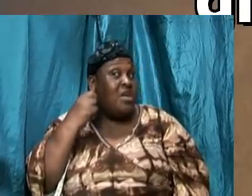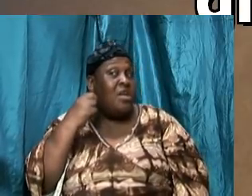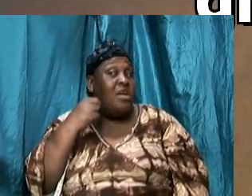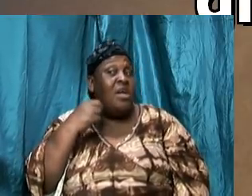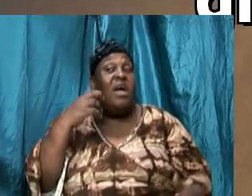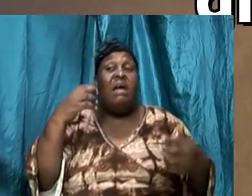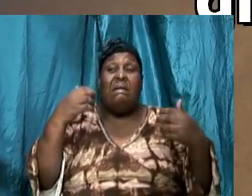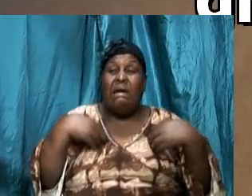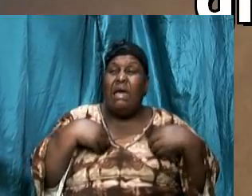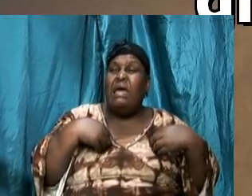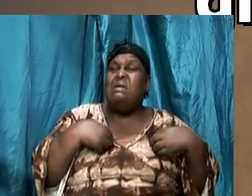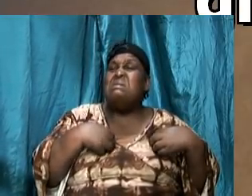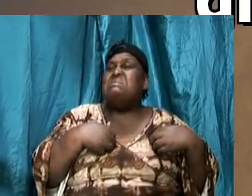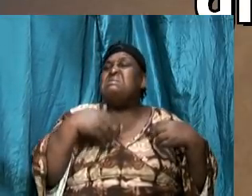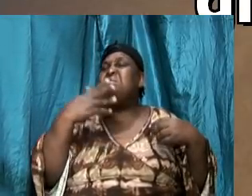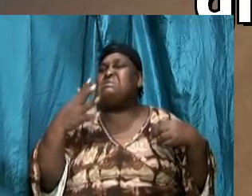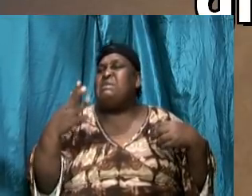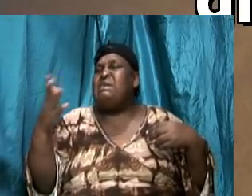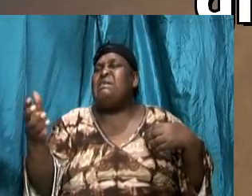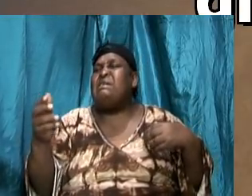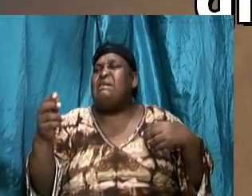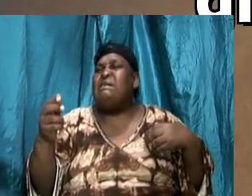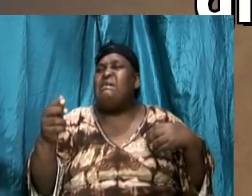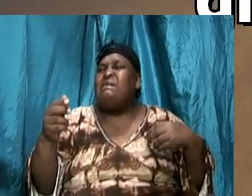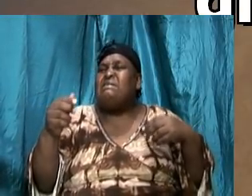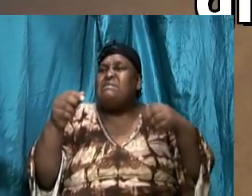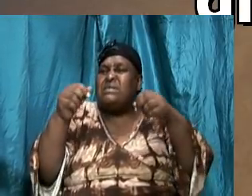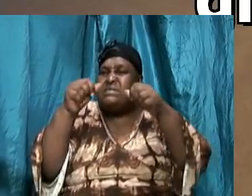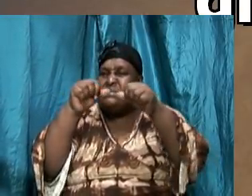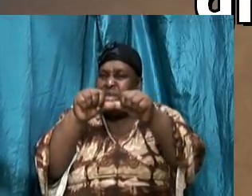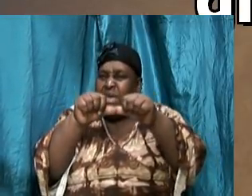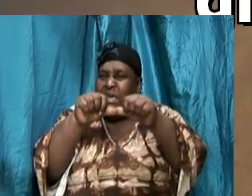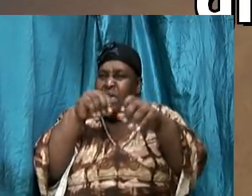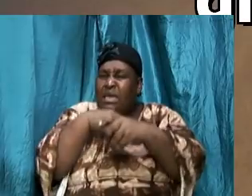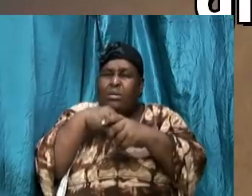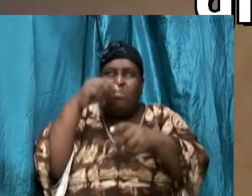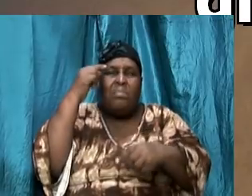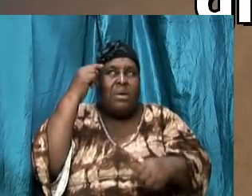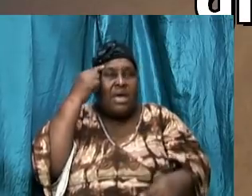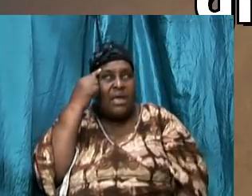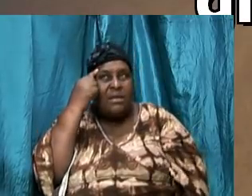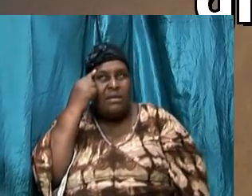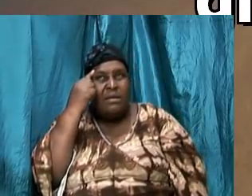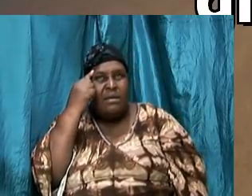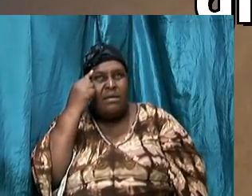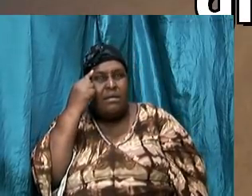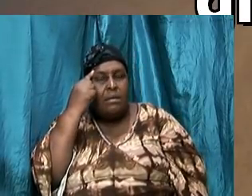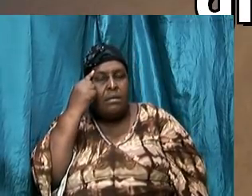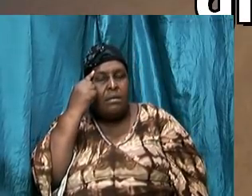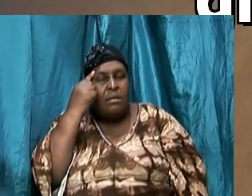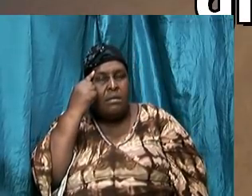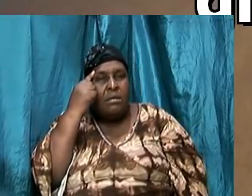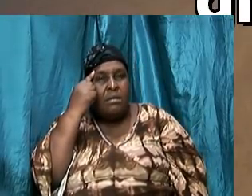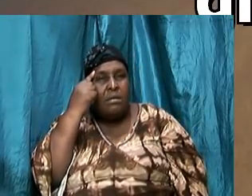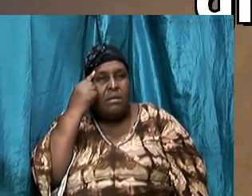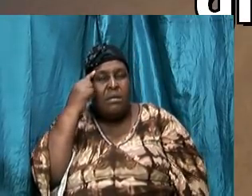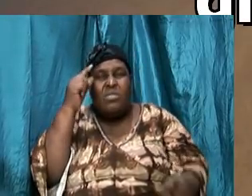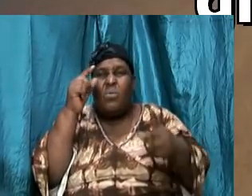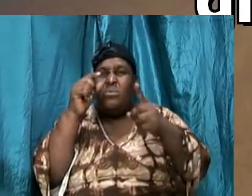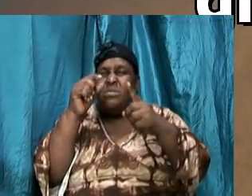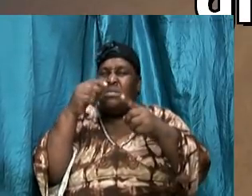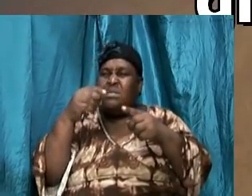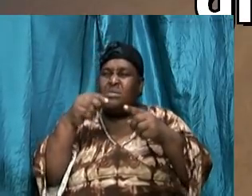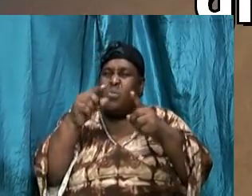this thing registering in their minds, having this thing registering in their